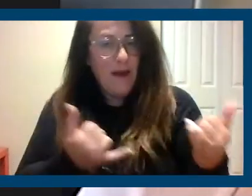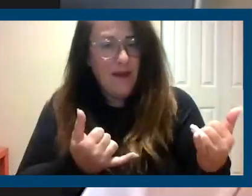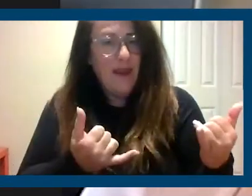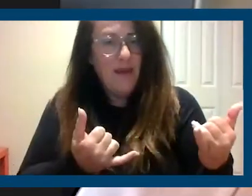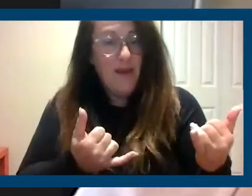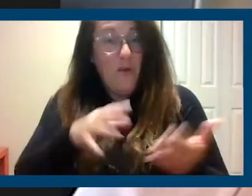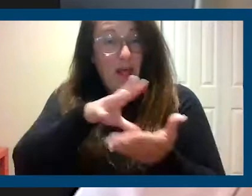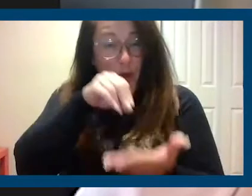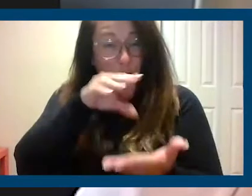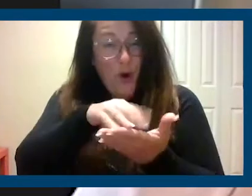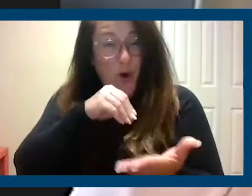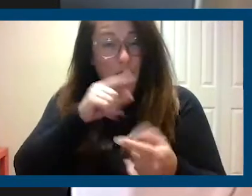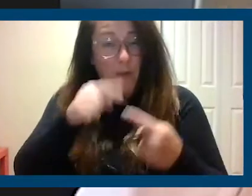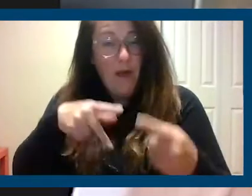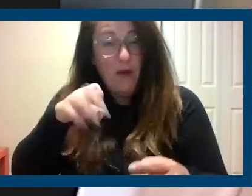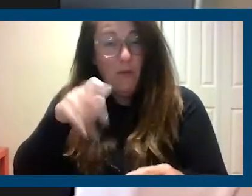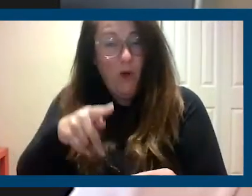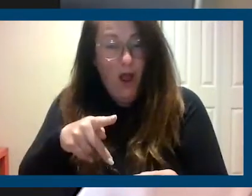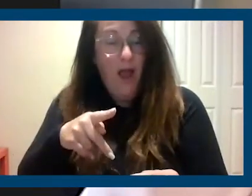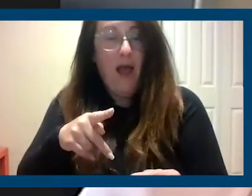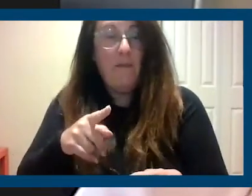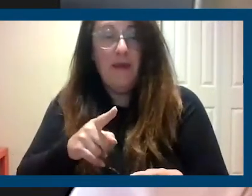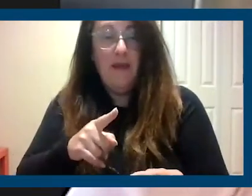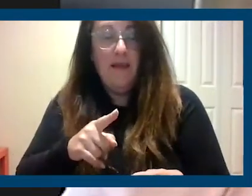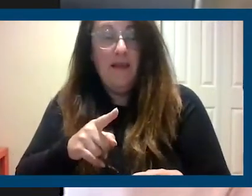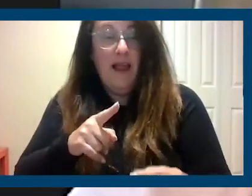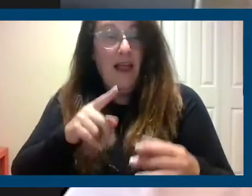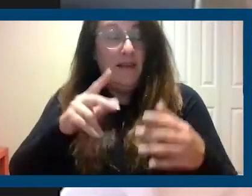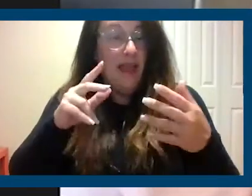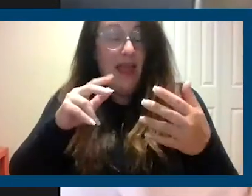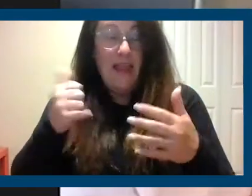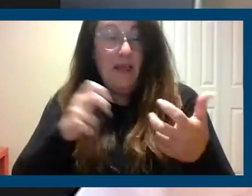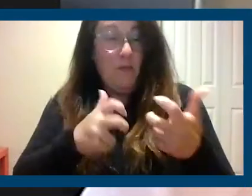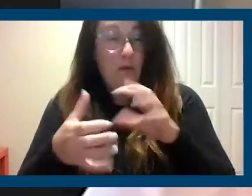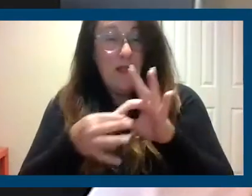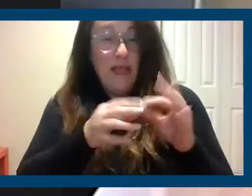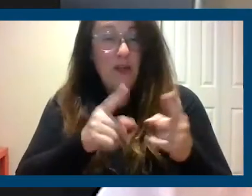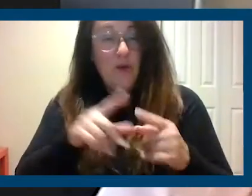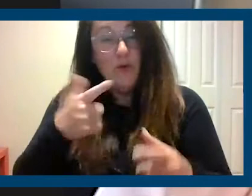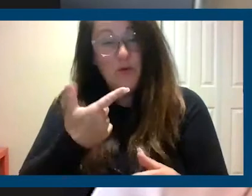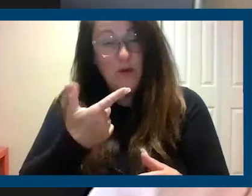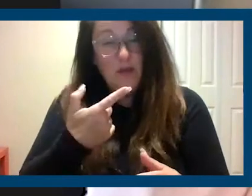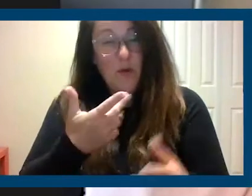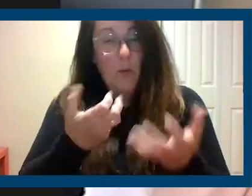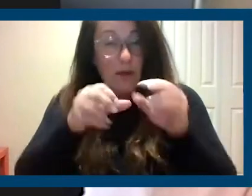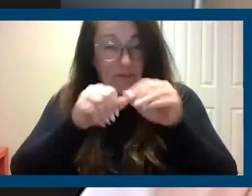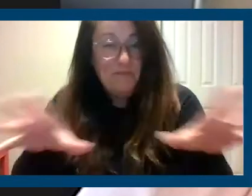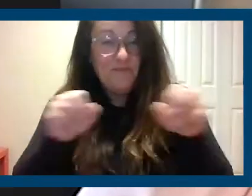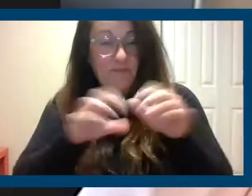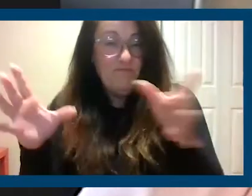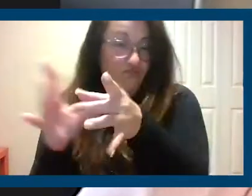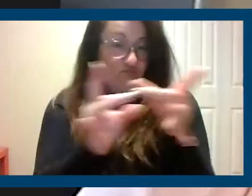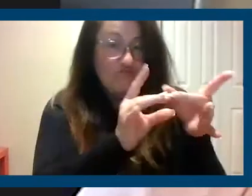we can learn about the Proposition, particularly Proposition 21, the more helpful it's going to be for people to spread the word to their